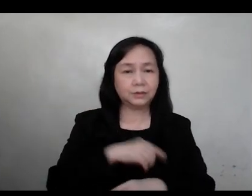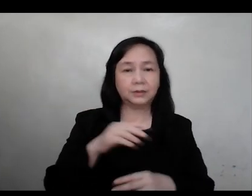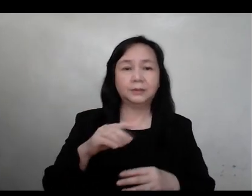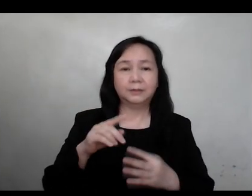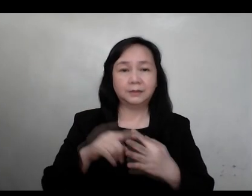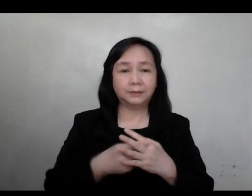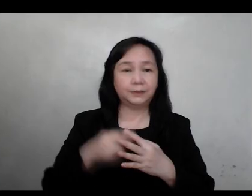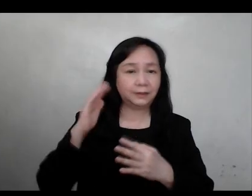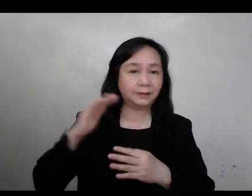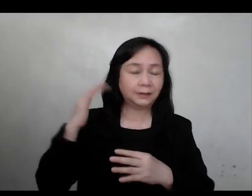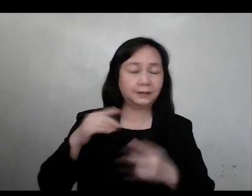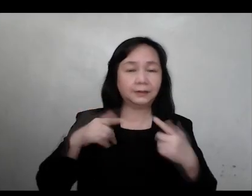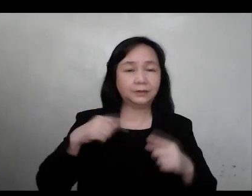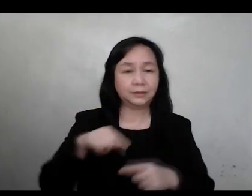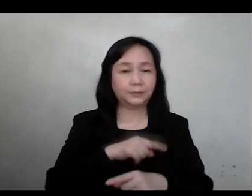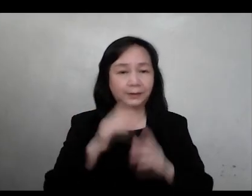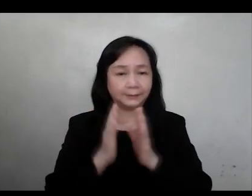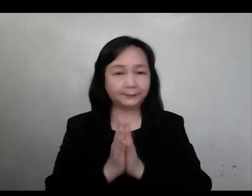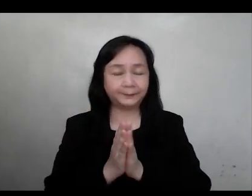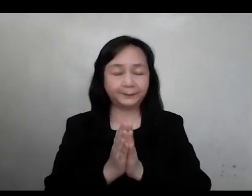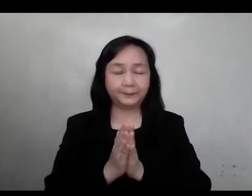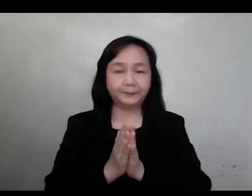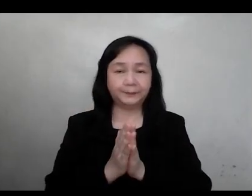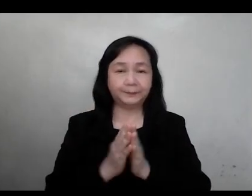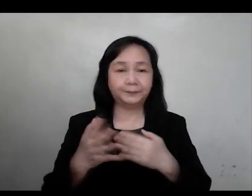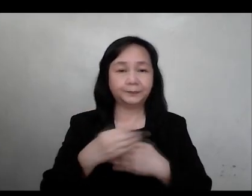us from the beginning of the world. Let us pray.